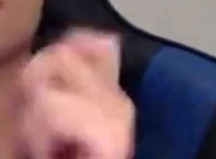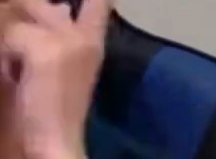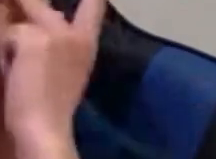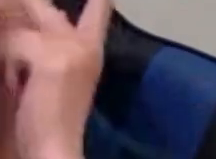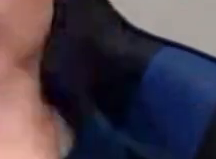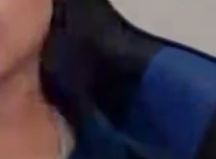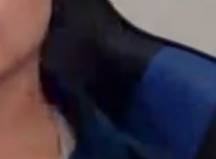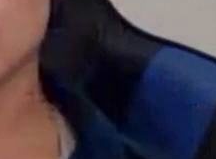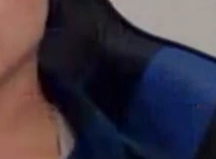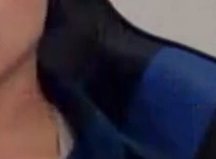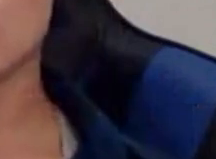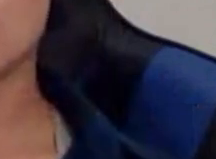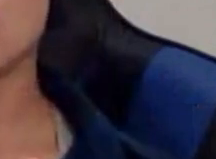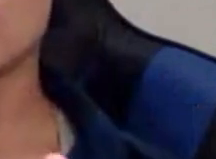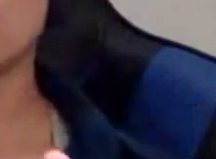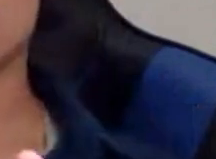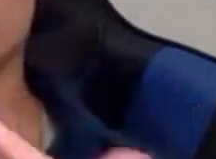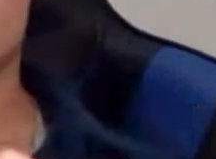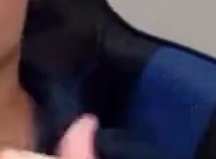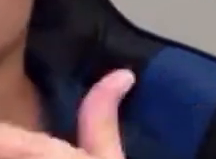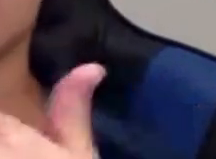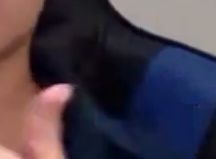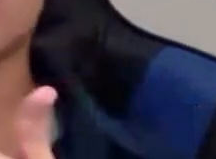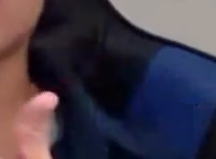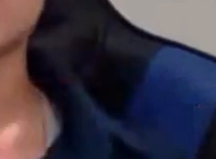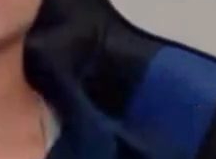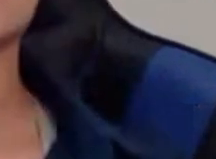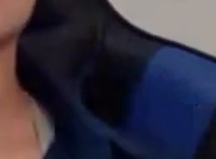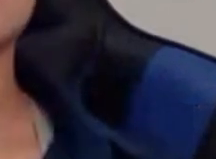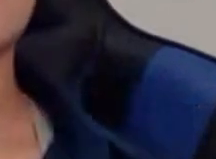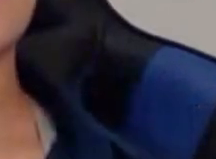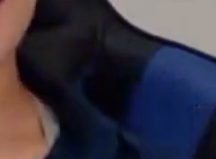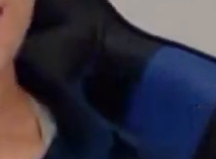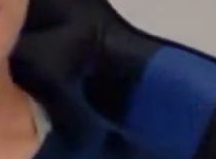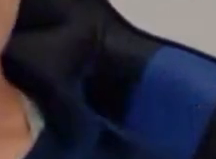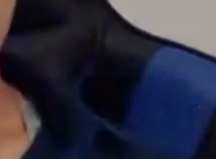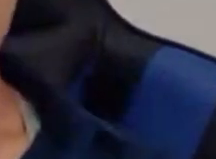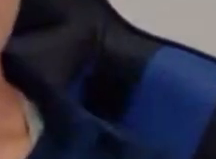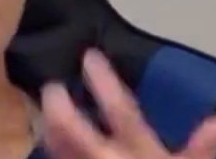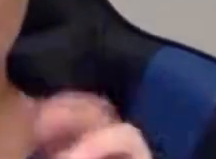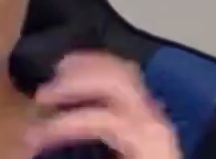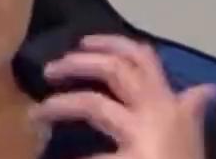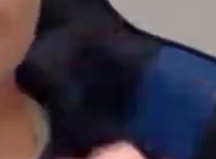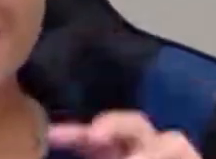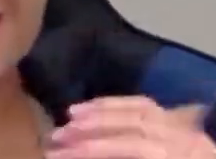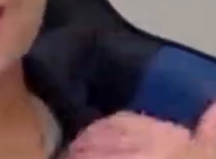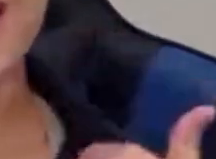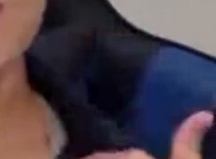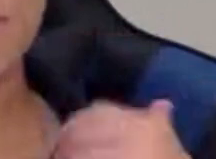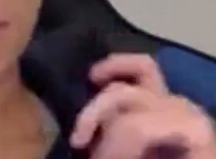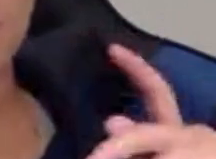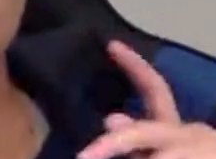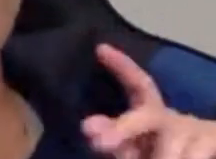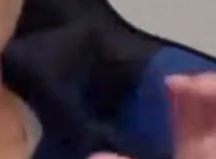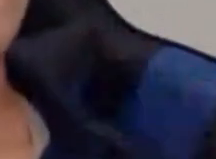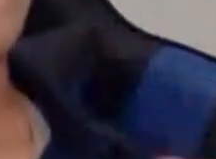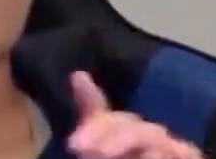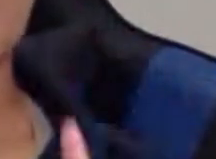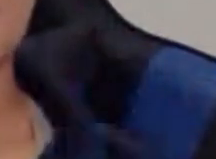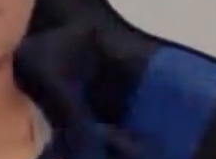this from here work. There are many, many people who are doing the work of